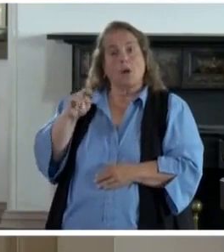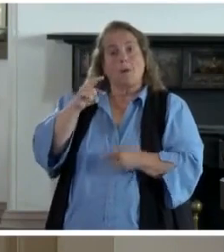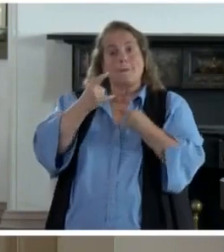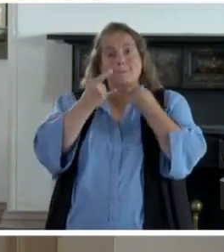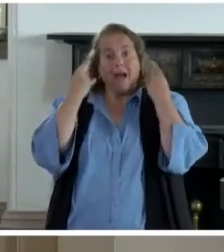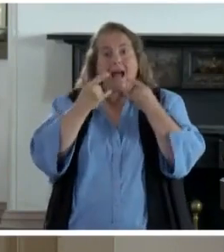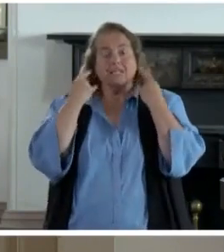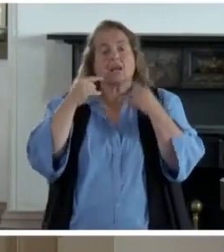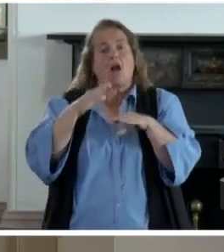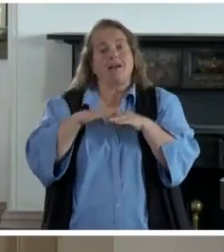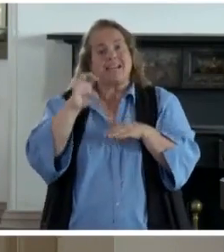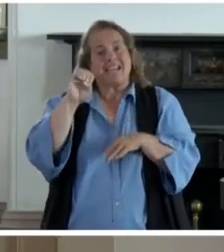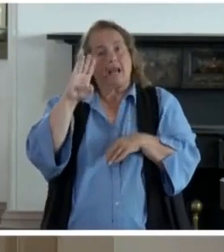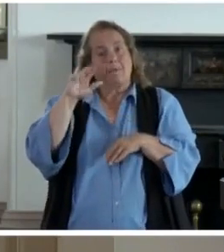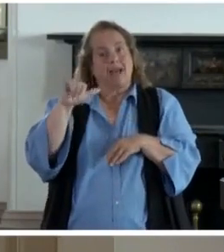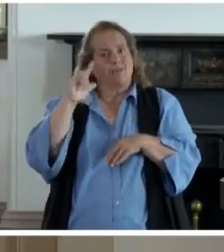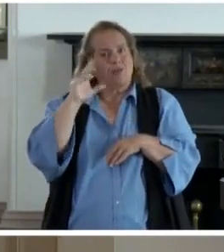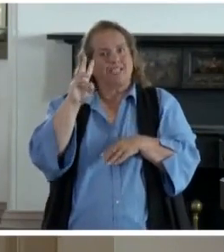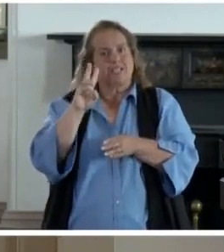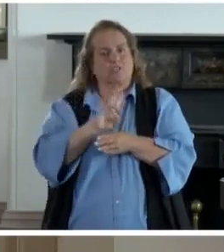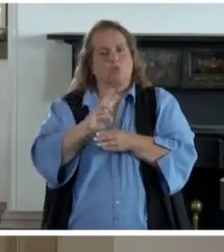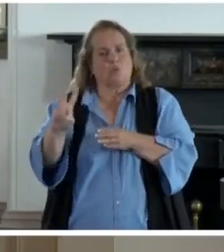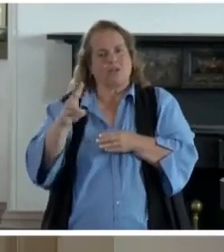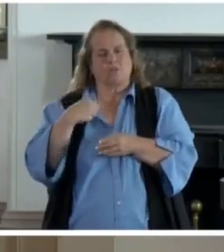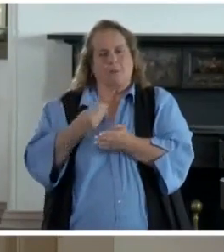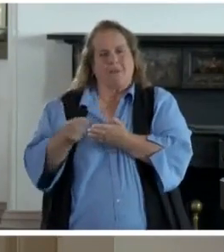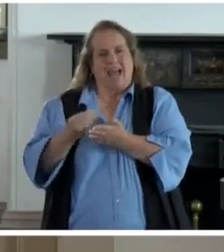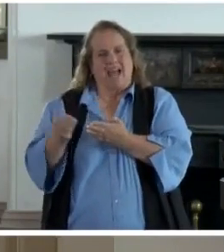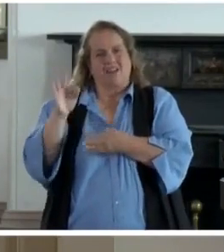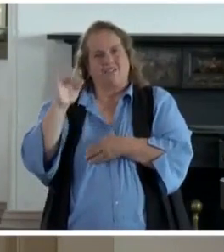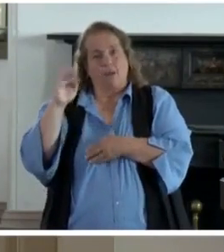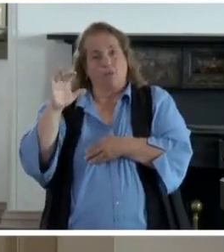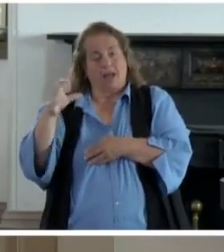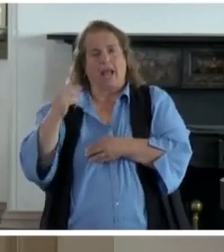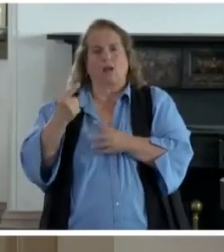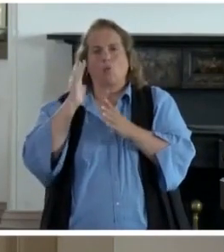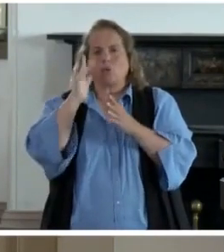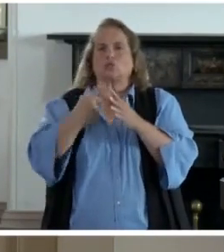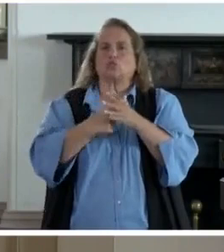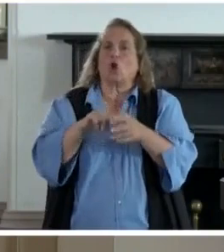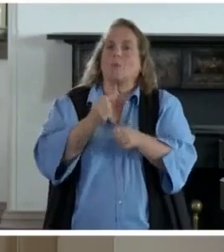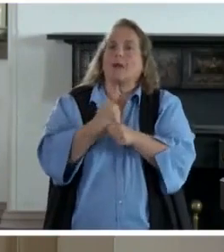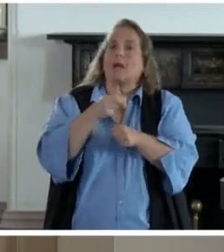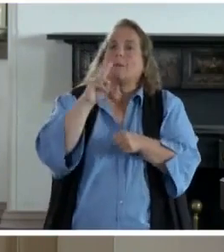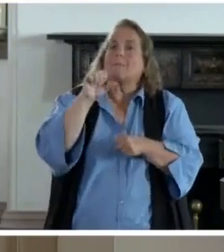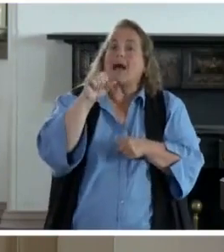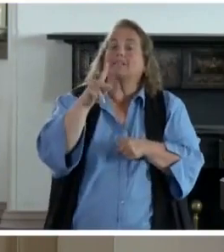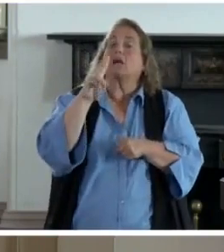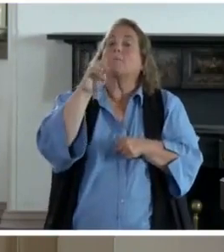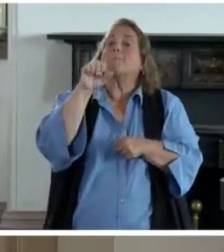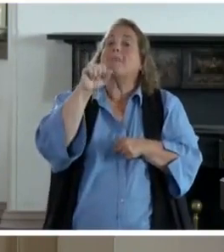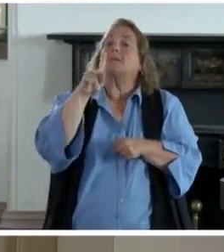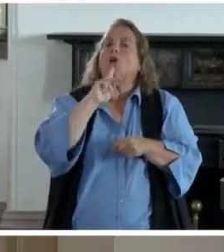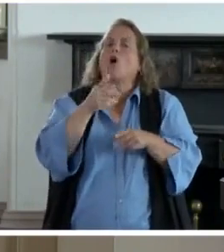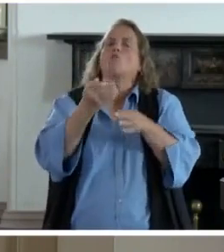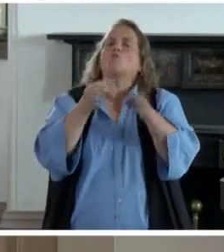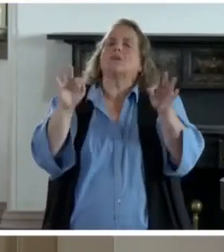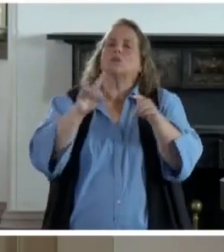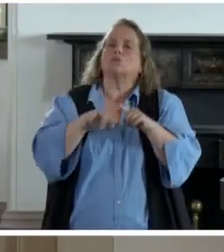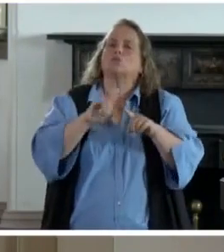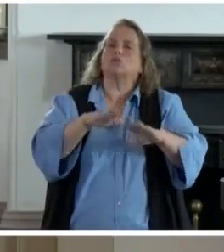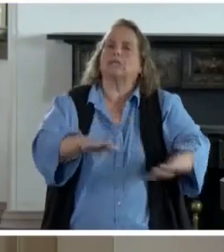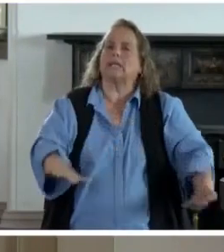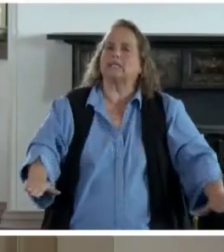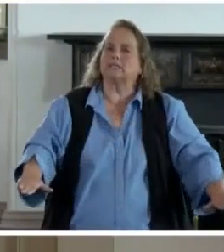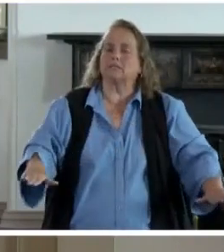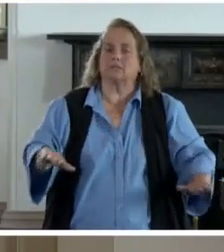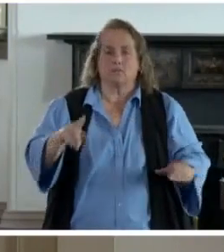and all the supplies we need and are now ready to start making masks. Masks are free to kids. Concentrate